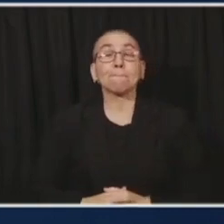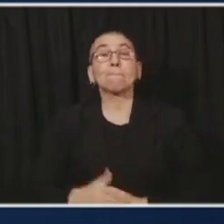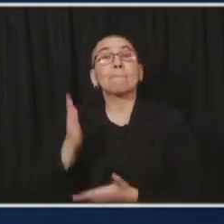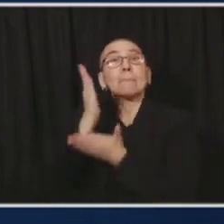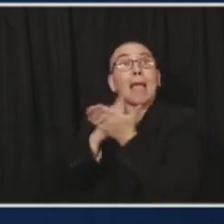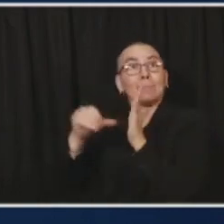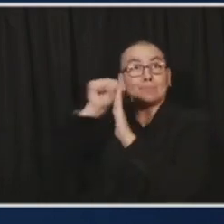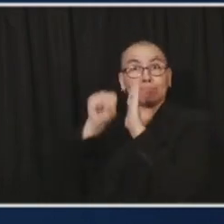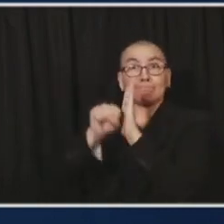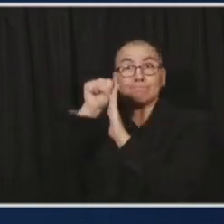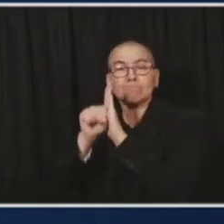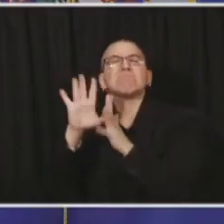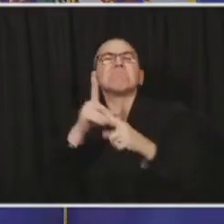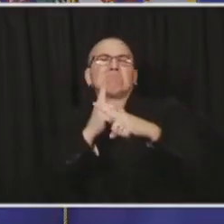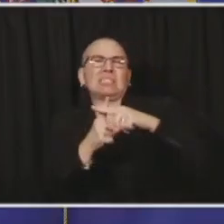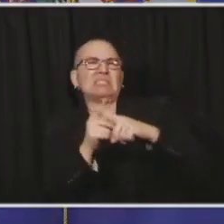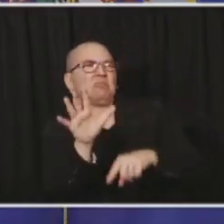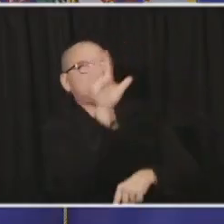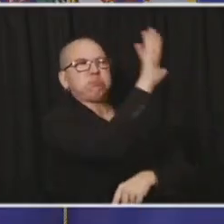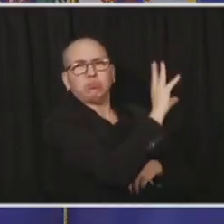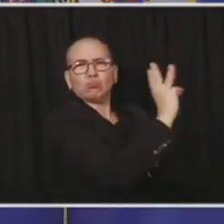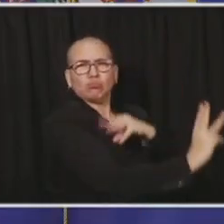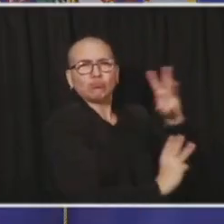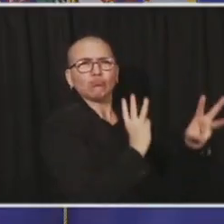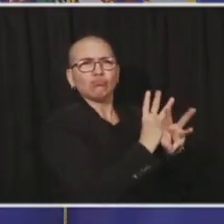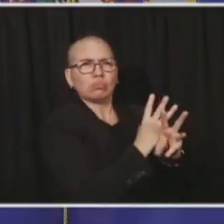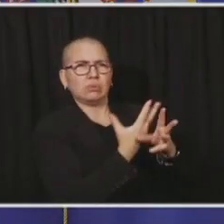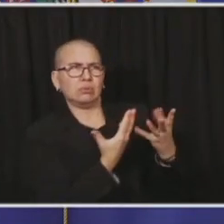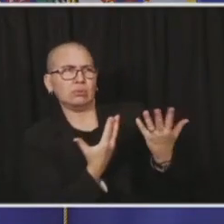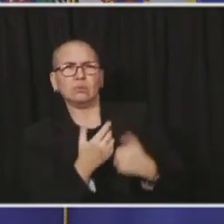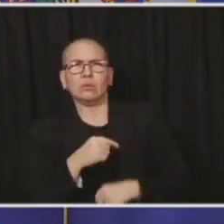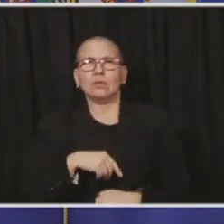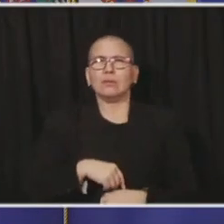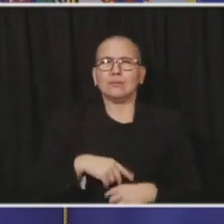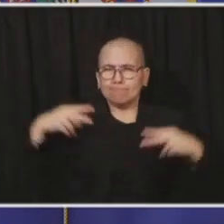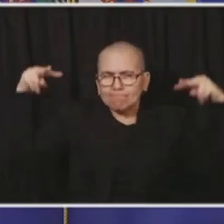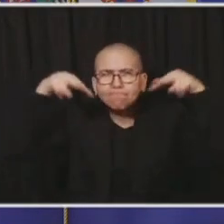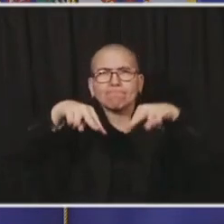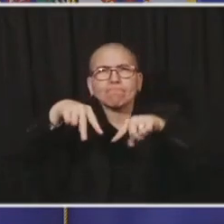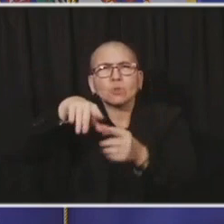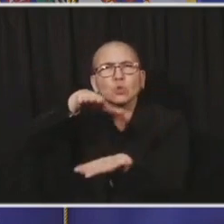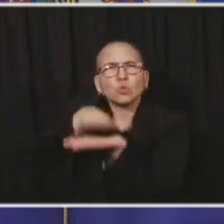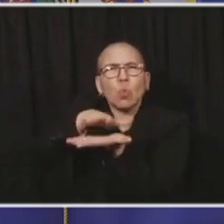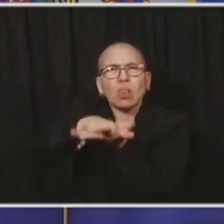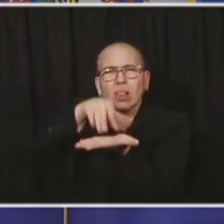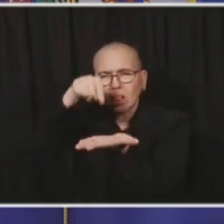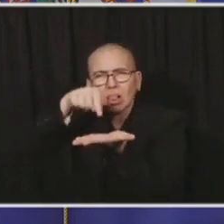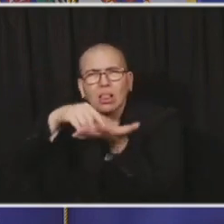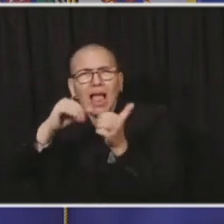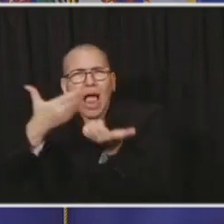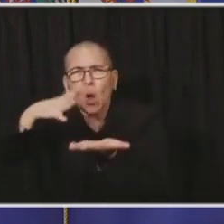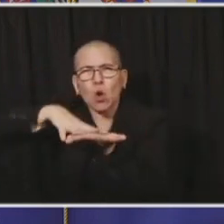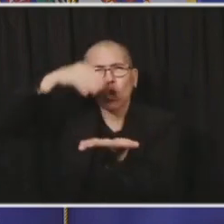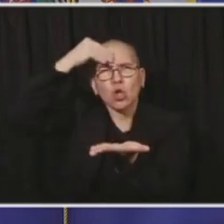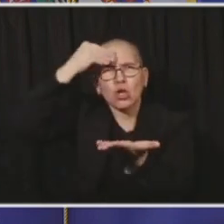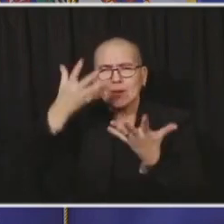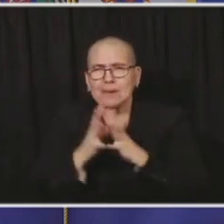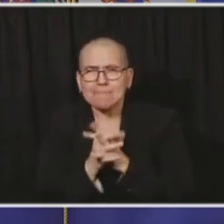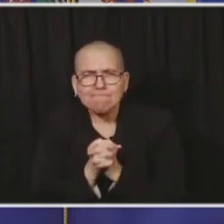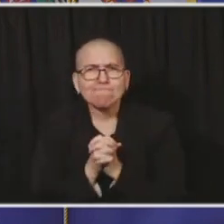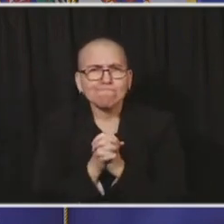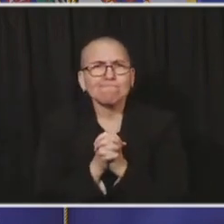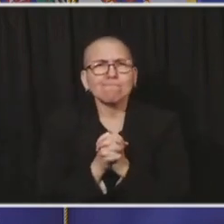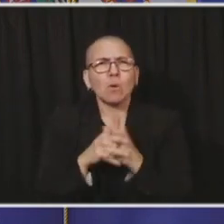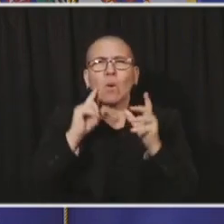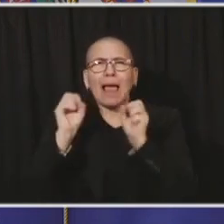epidemiology around our schools provides us and what we've learned over these several months provides us an opportunity to get our kids back into